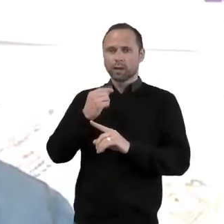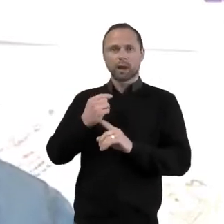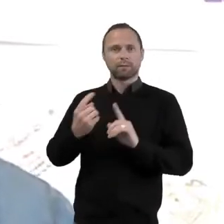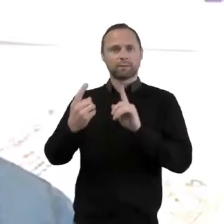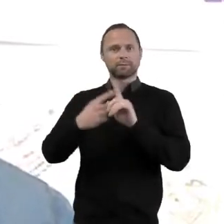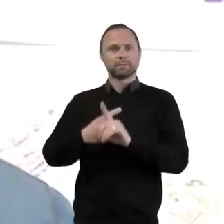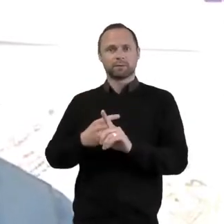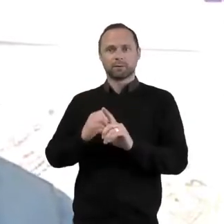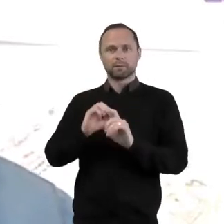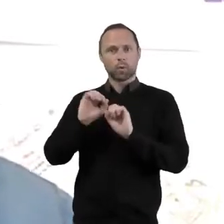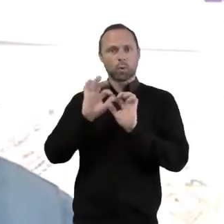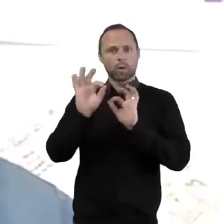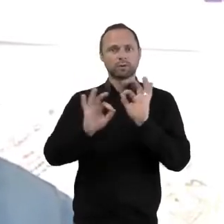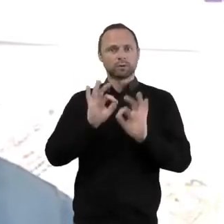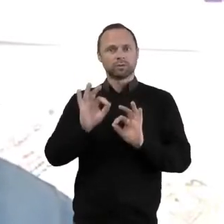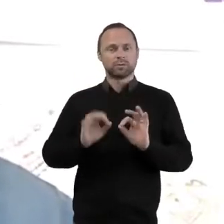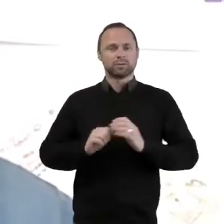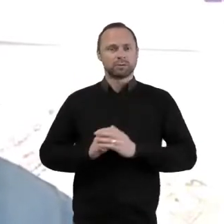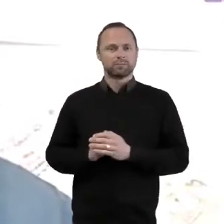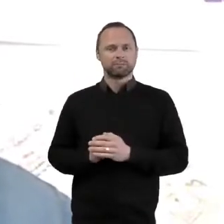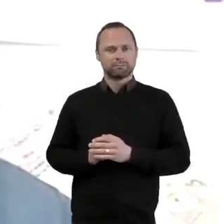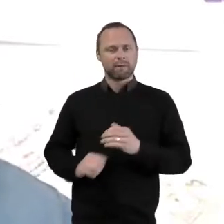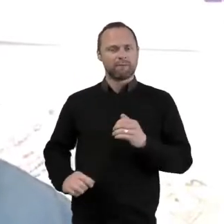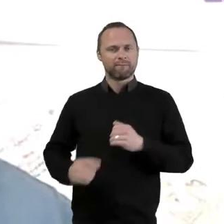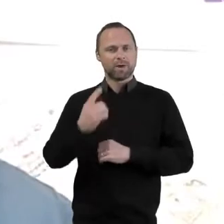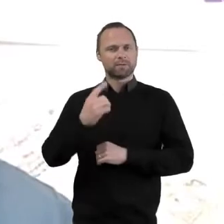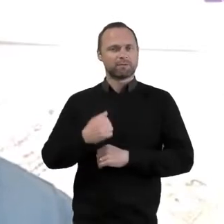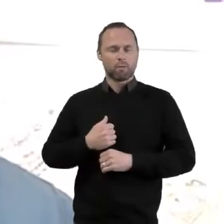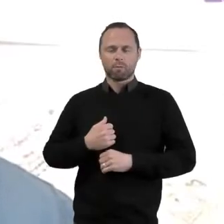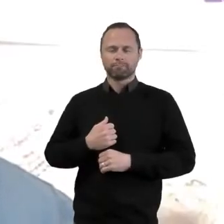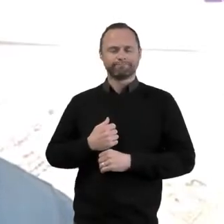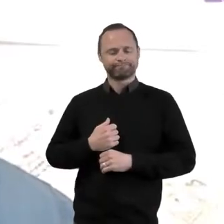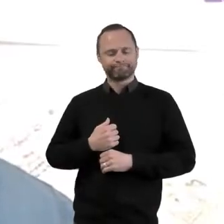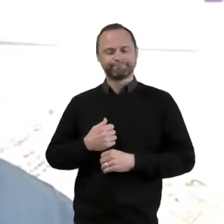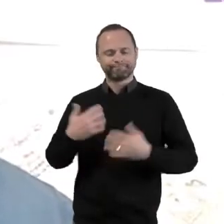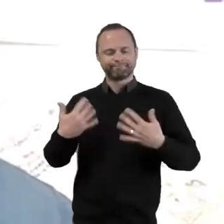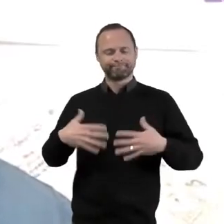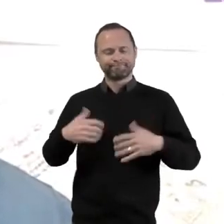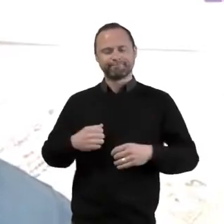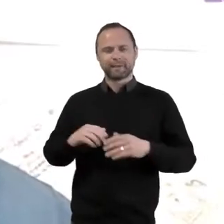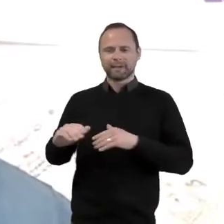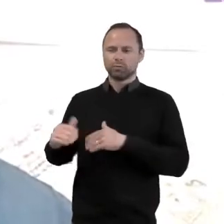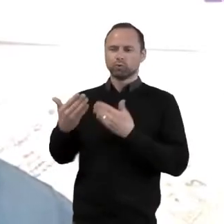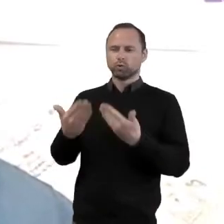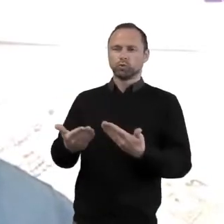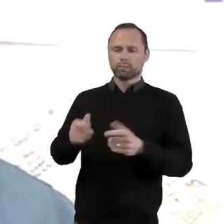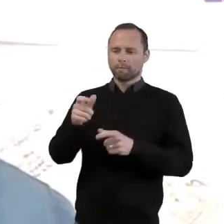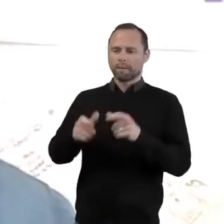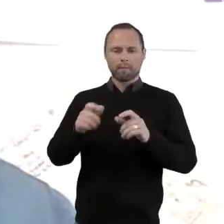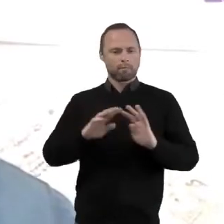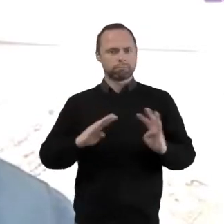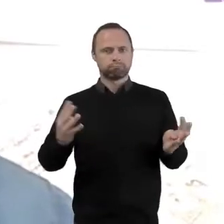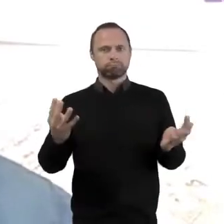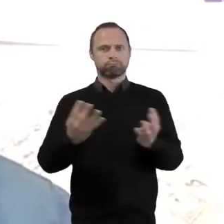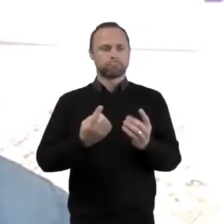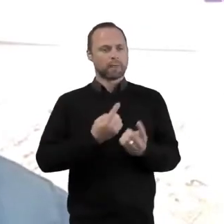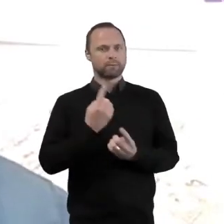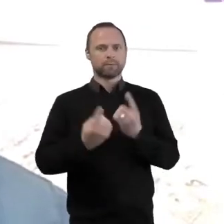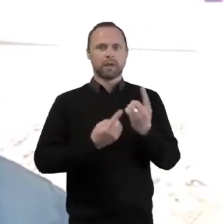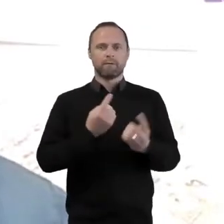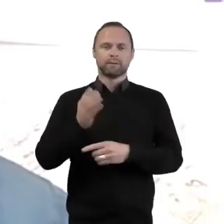questions. But first of all I would love to introduce you to everybody here in the room who will be speaking